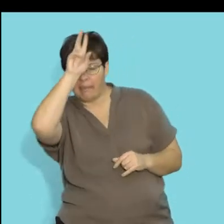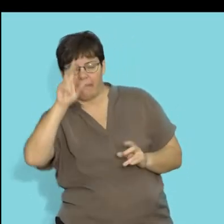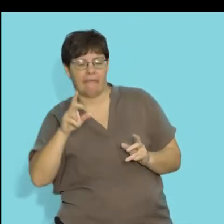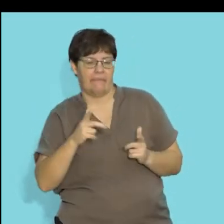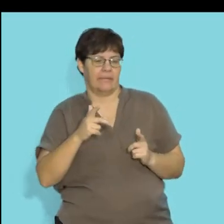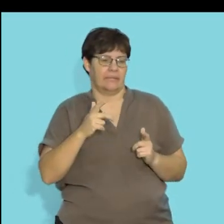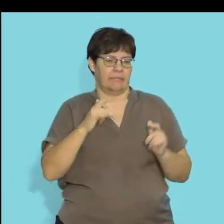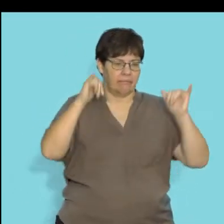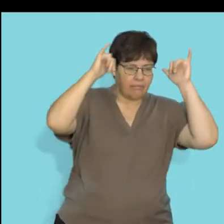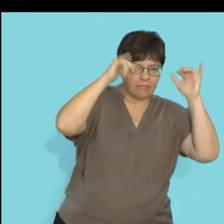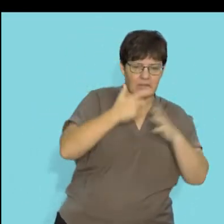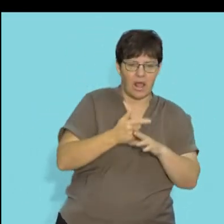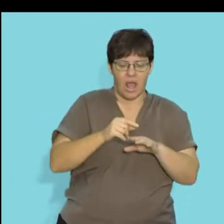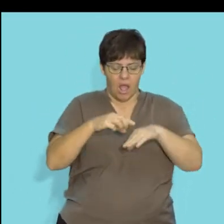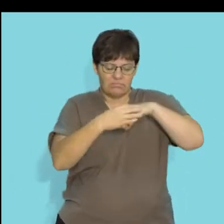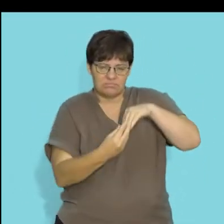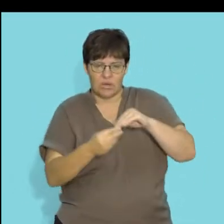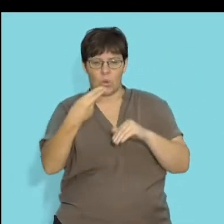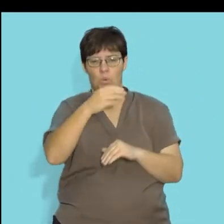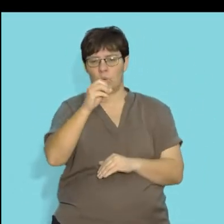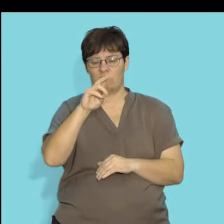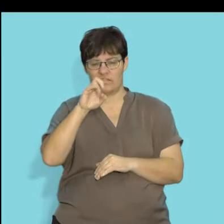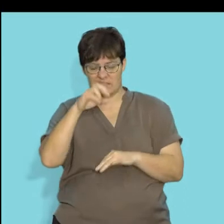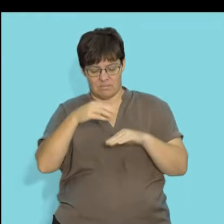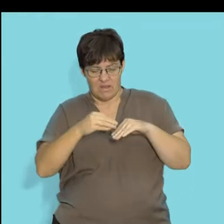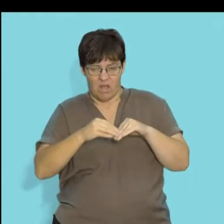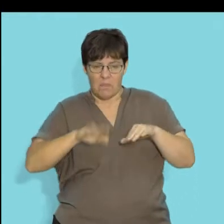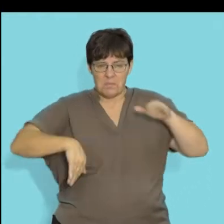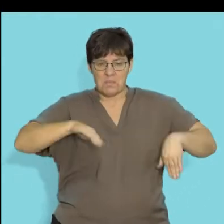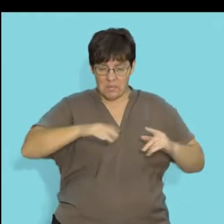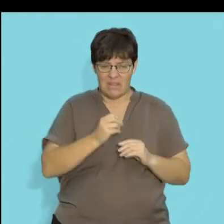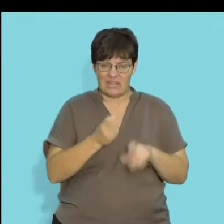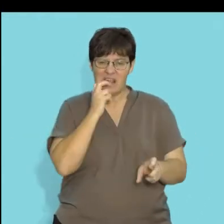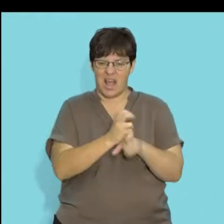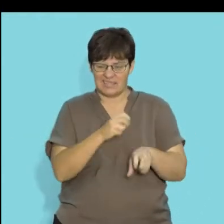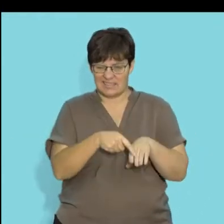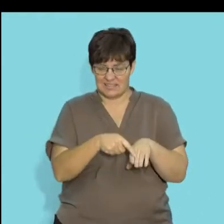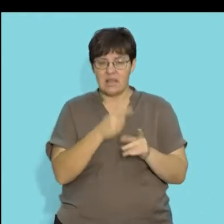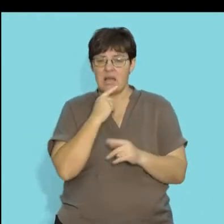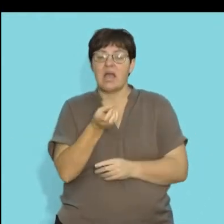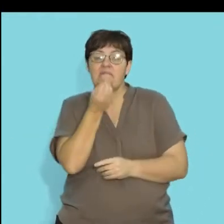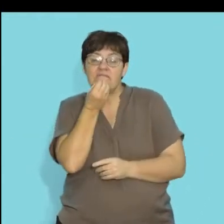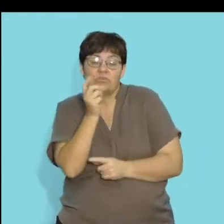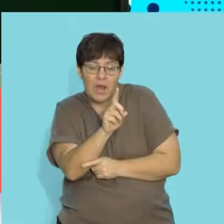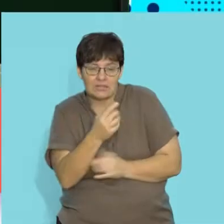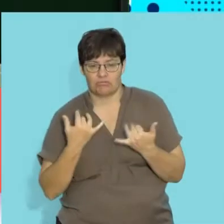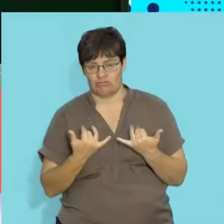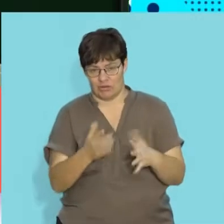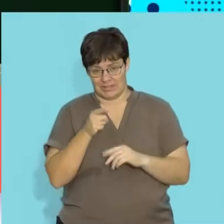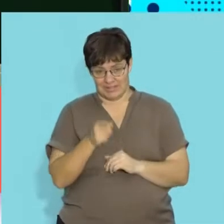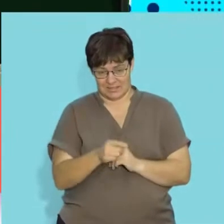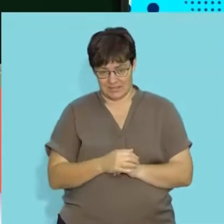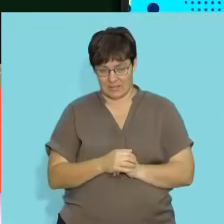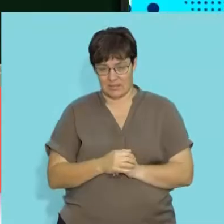ungulates, which are predominantly a large group of animals that roam the savannas, the grasslands, and they feed on the grass. And so,